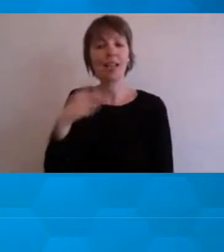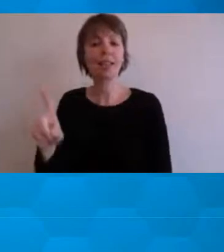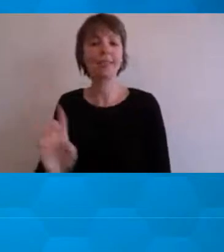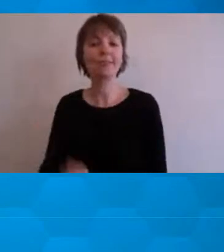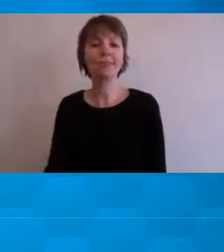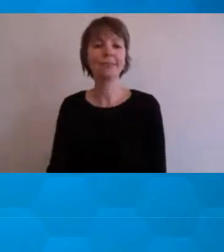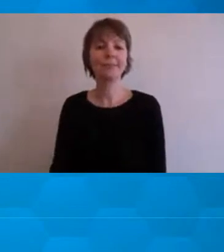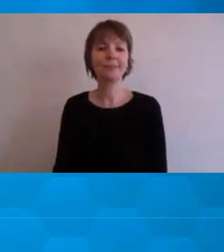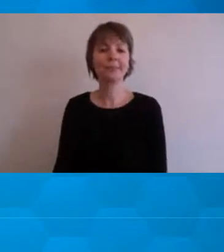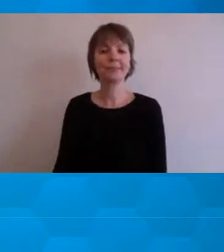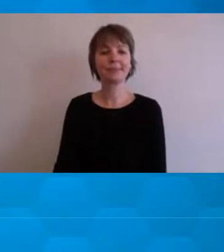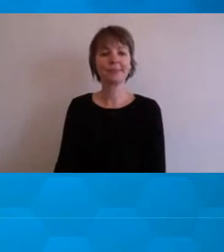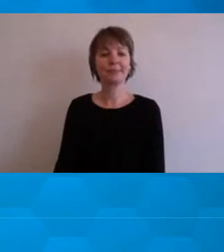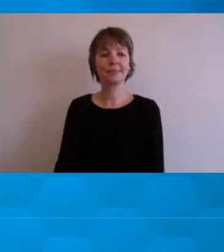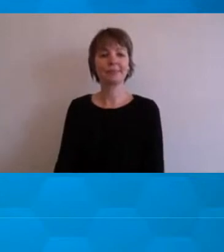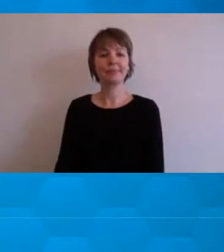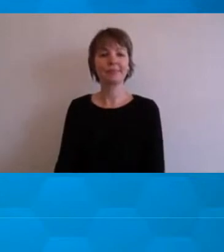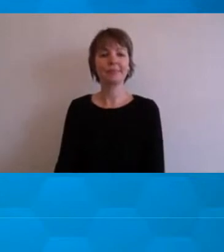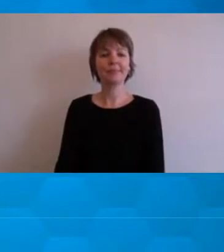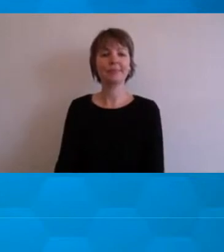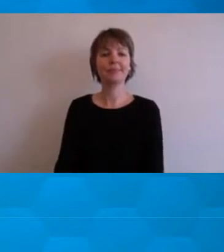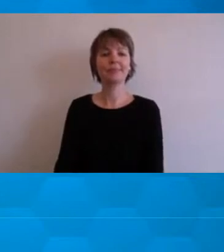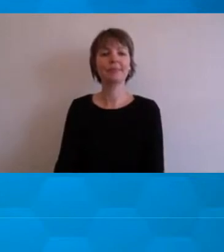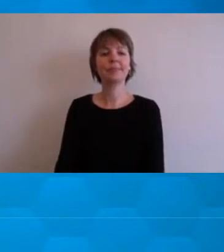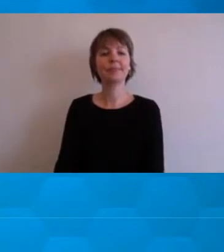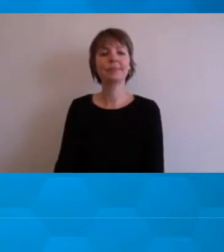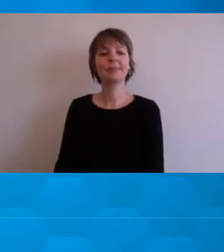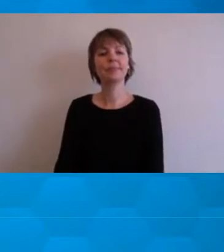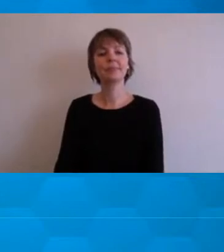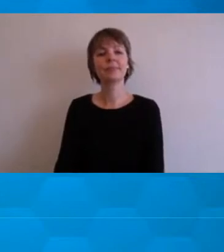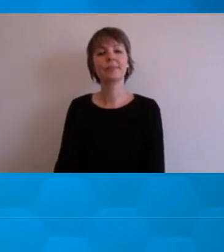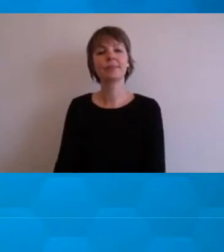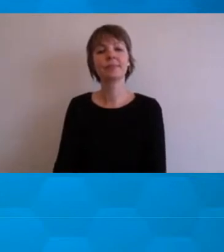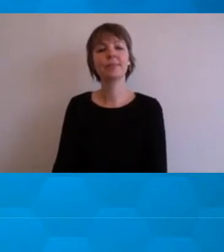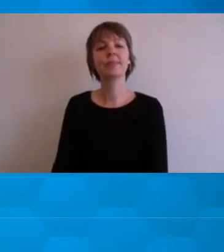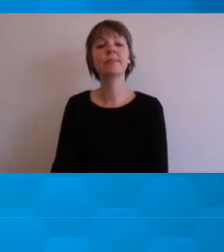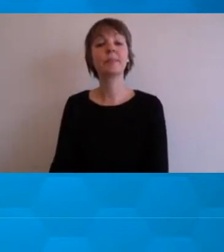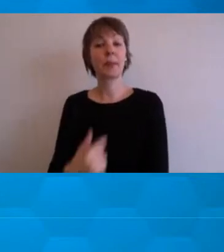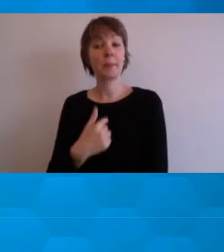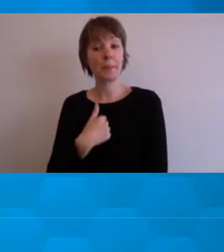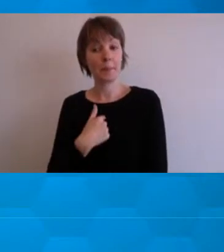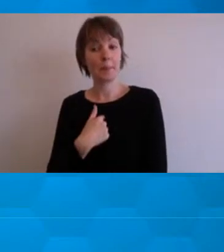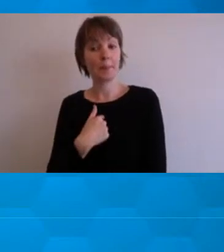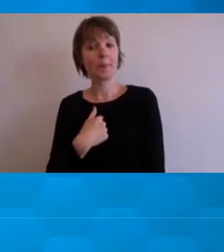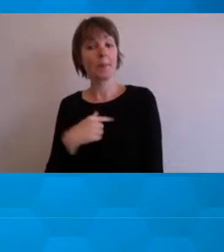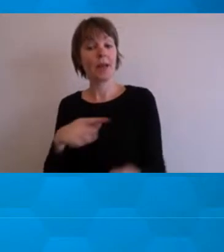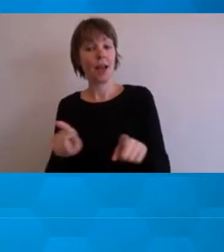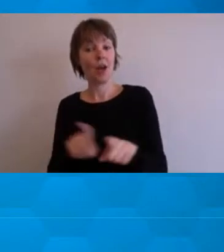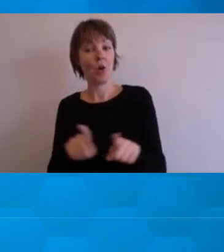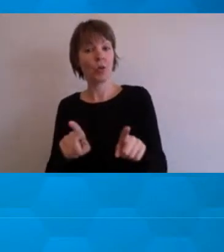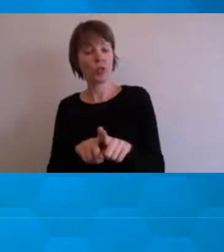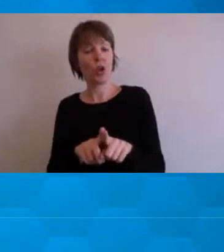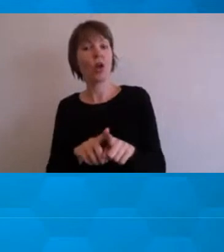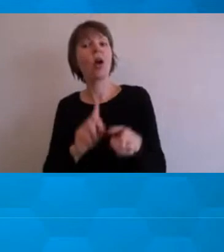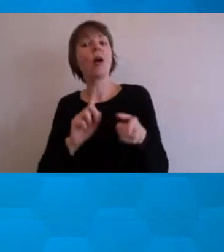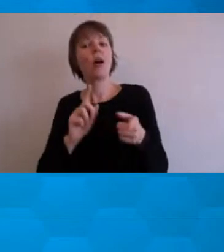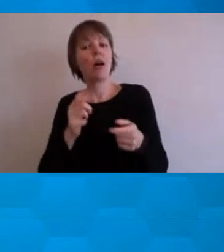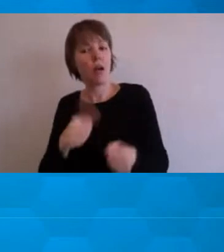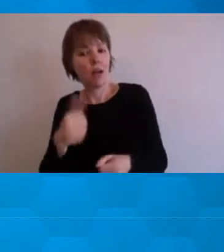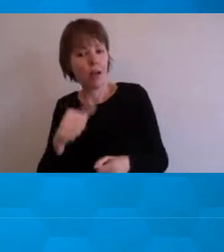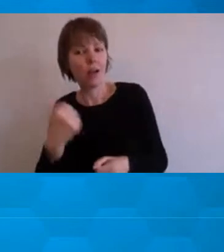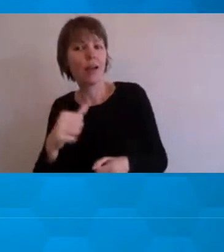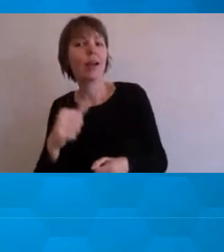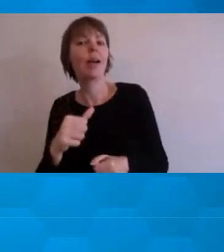also another thing, and this is something that I've found good to get even from other colleagues,